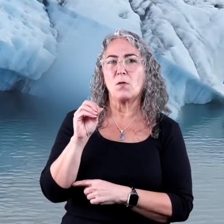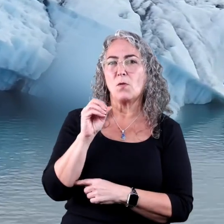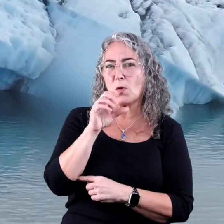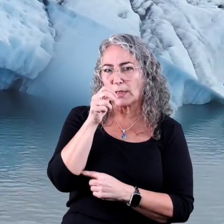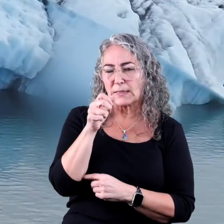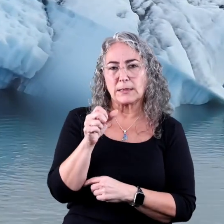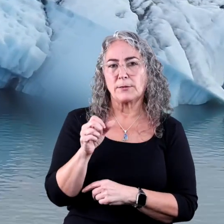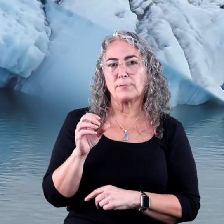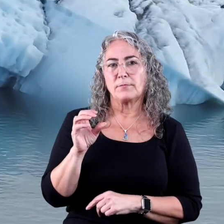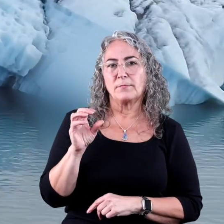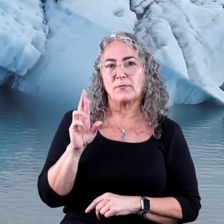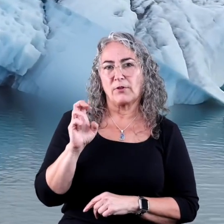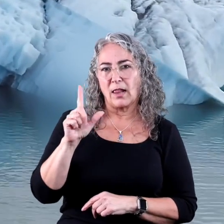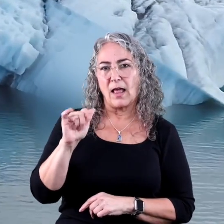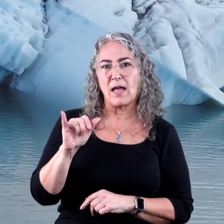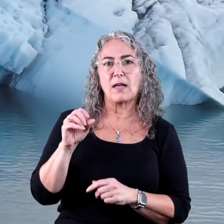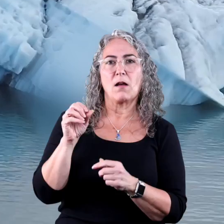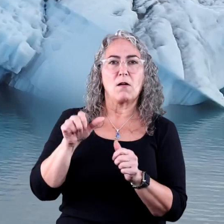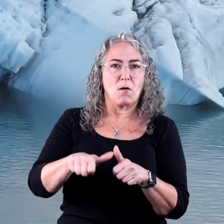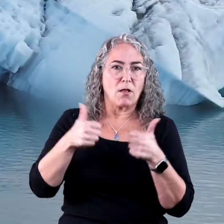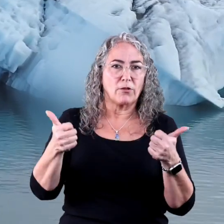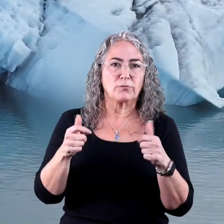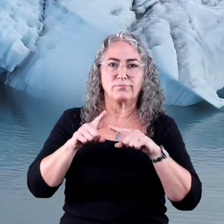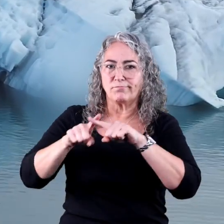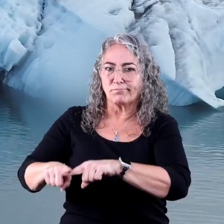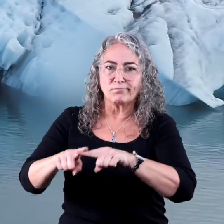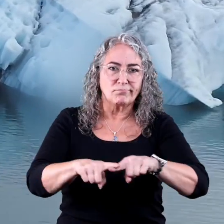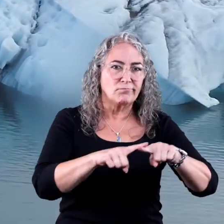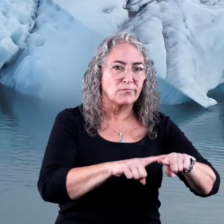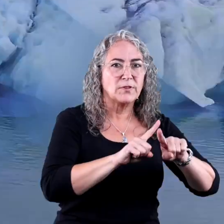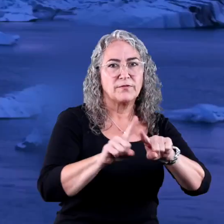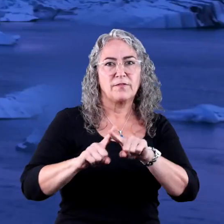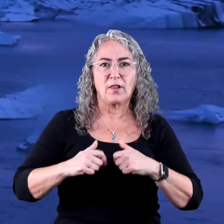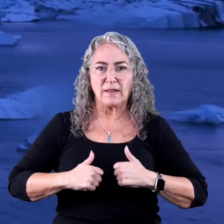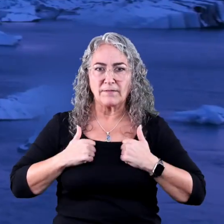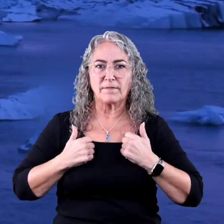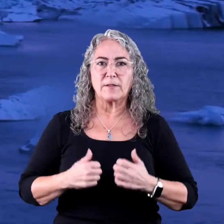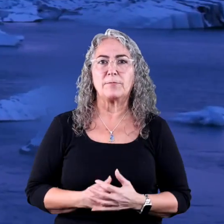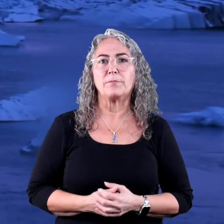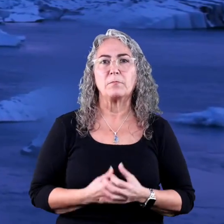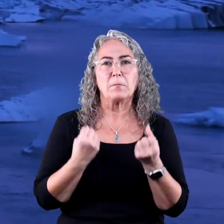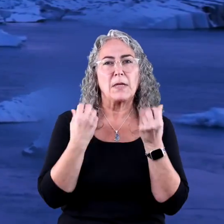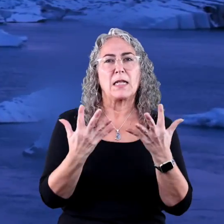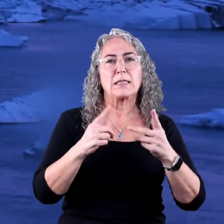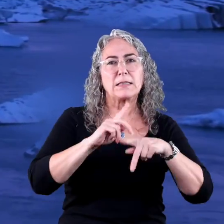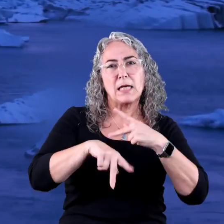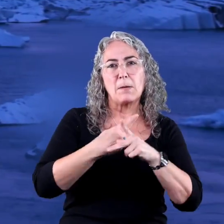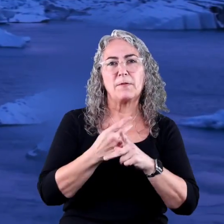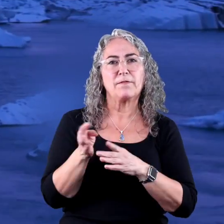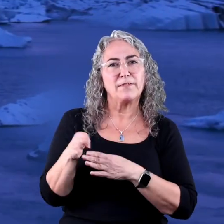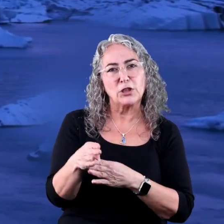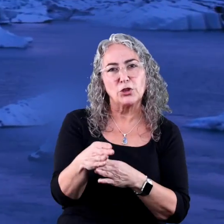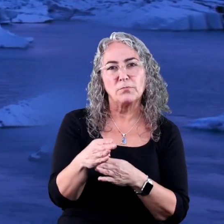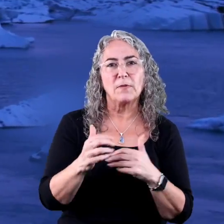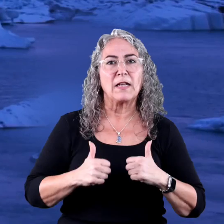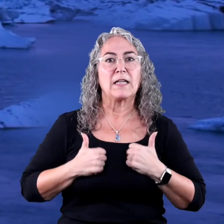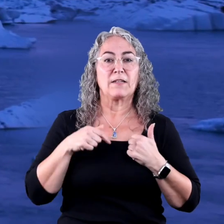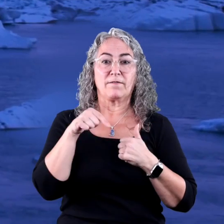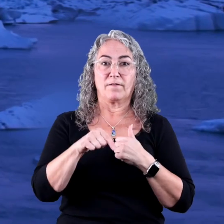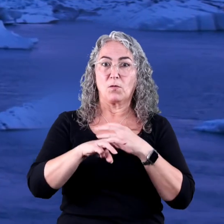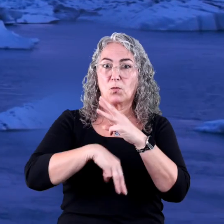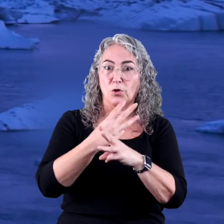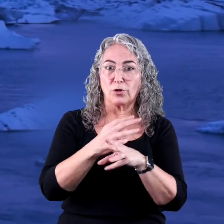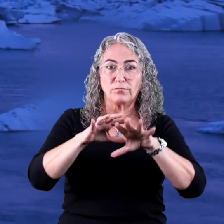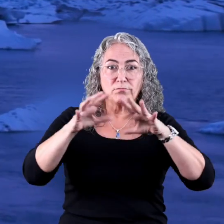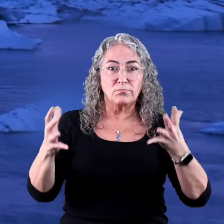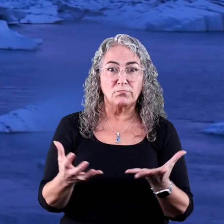organisms rely on each other to stay alive. There are many types of fish living in the world's oceans.